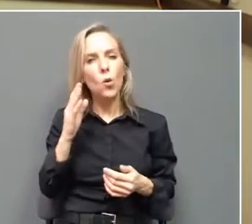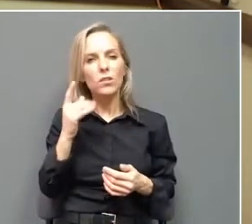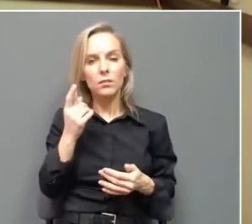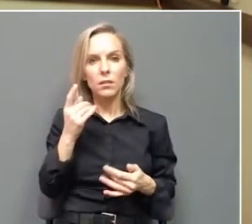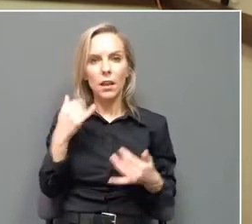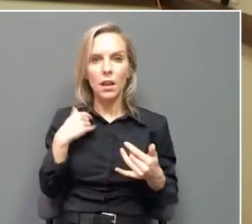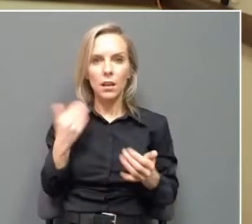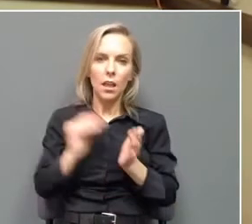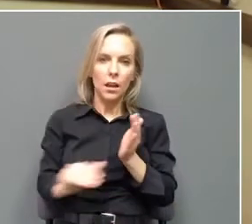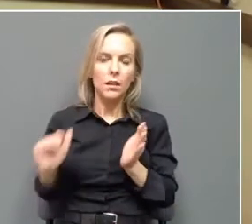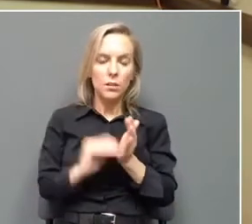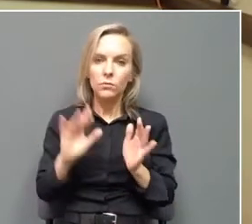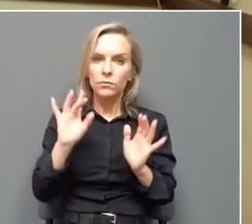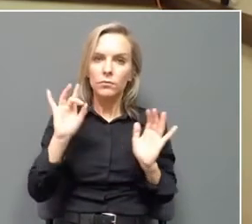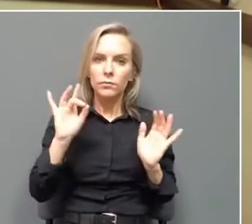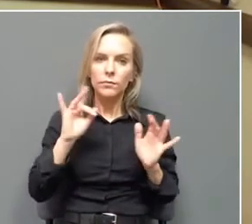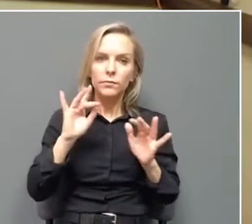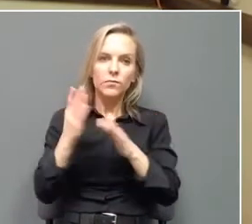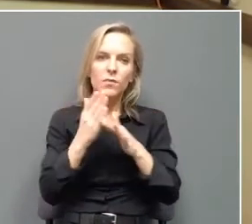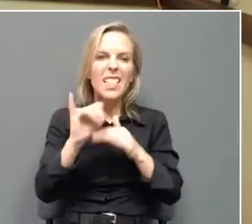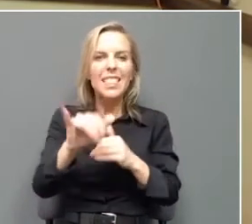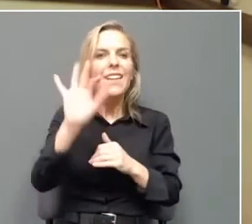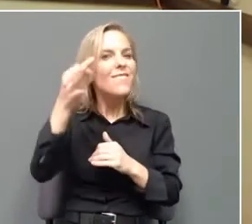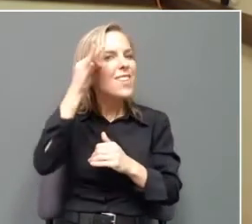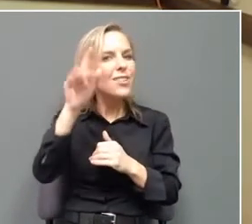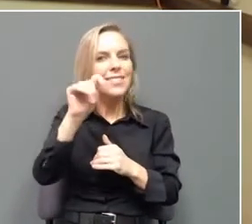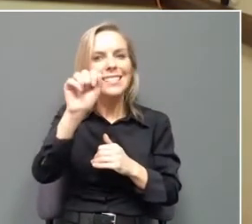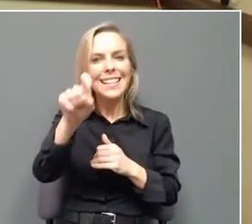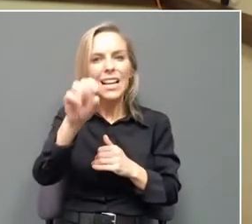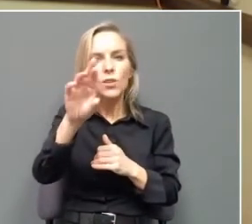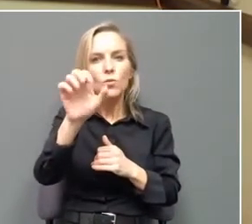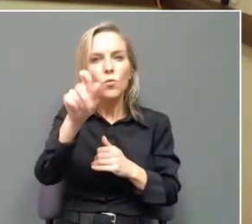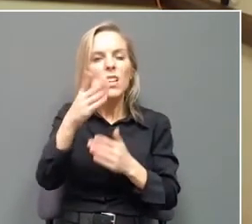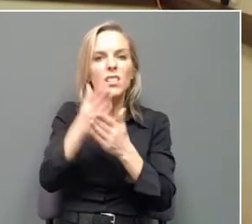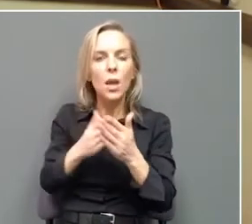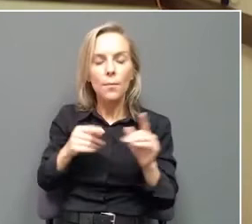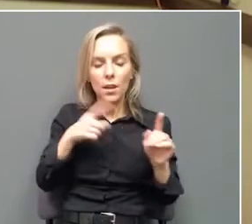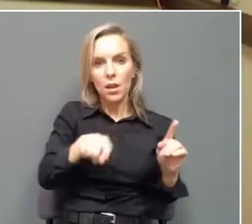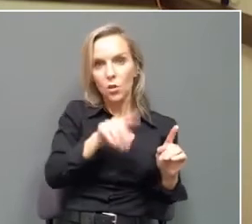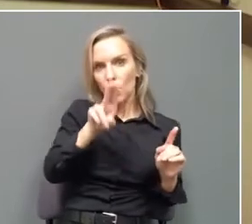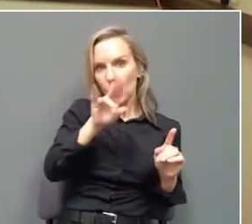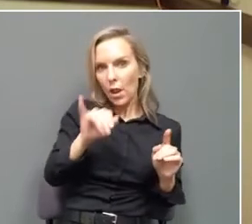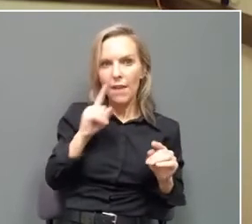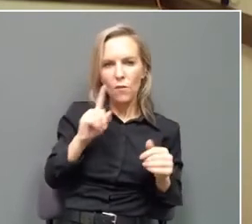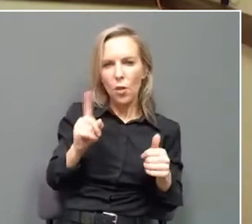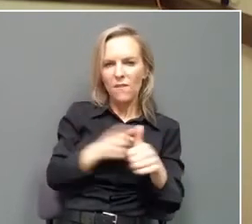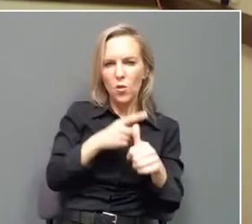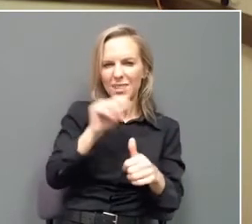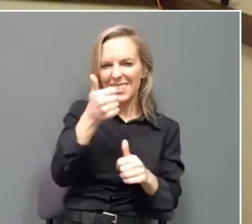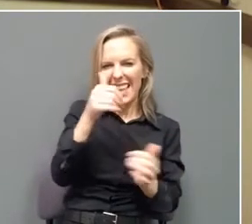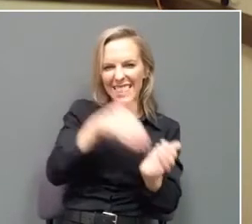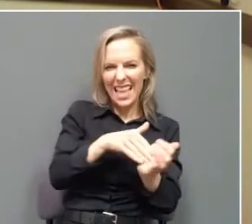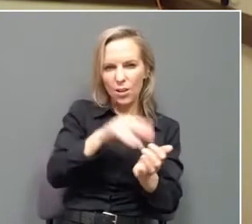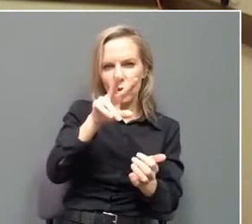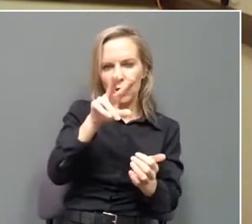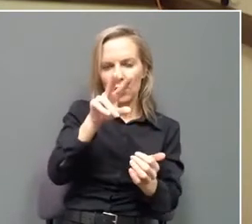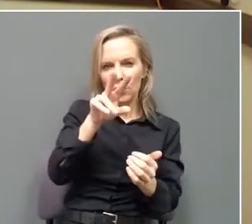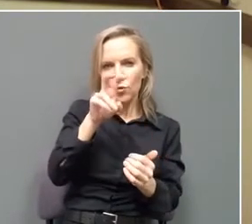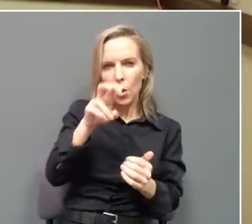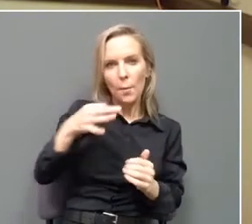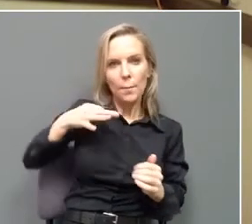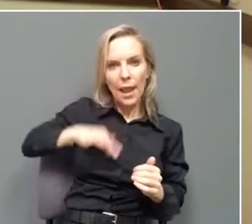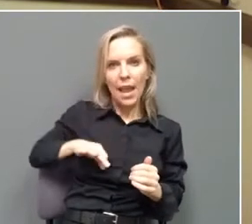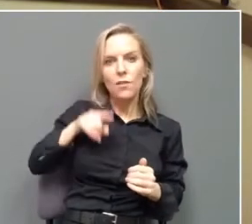about the federal tax break for some UI claimants for the first 10,200 in benefits you drew in